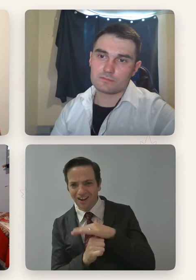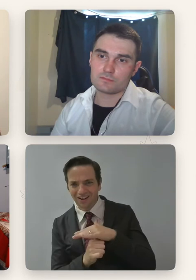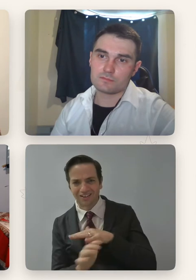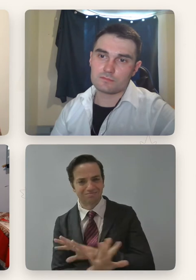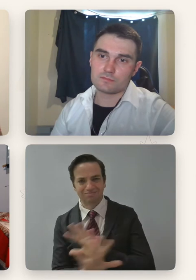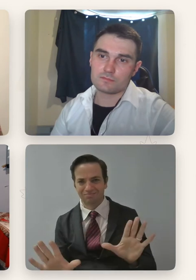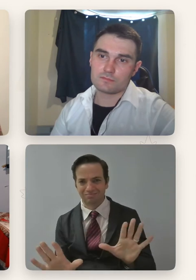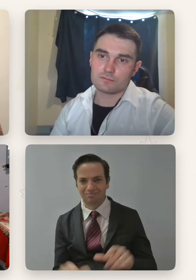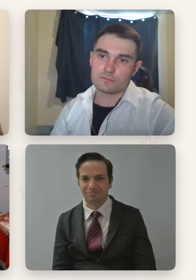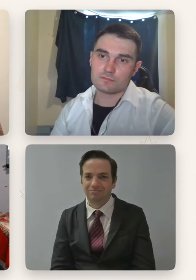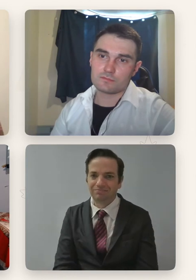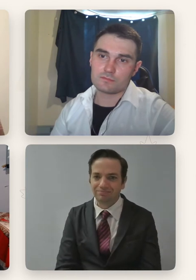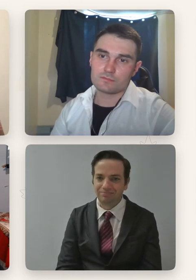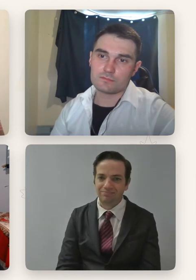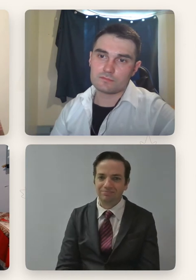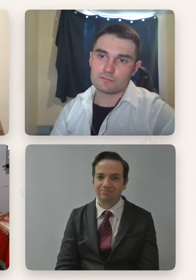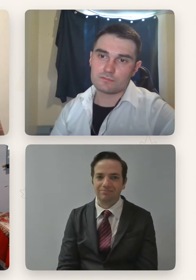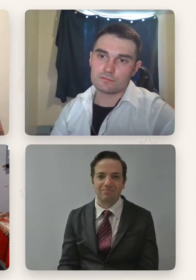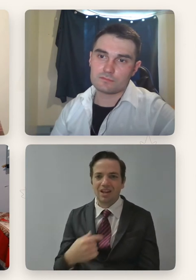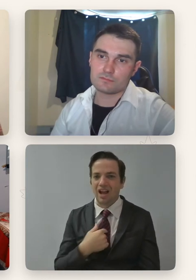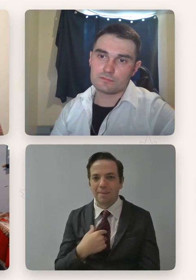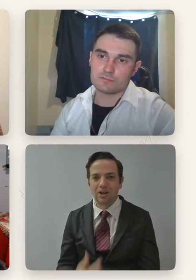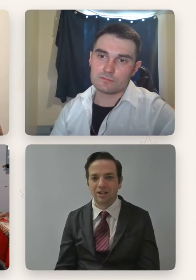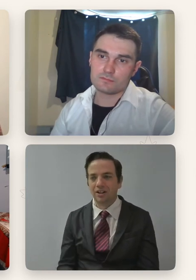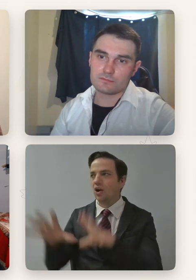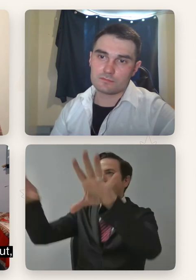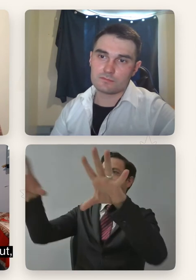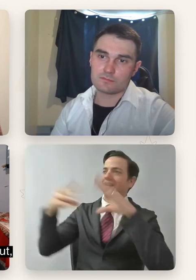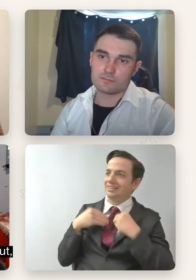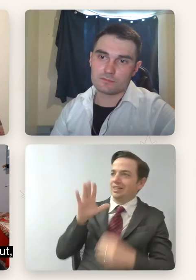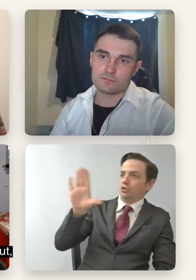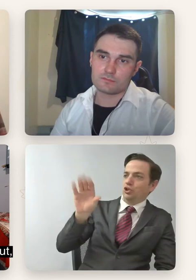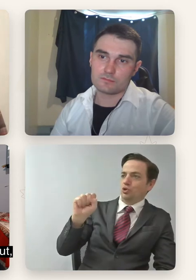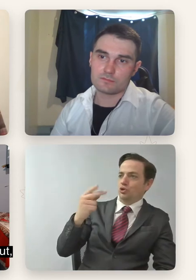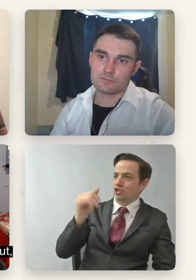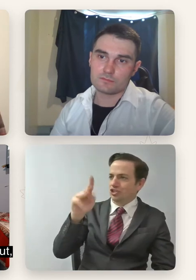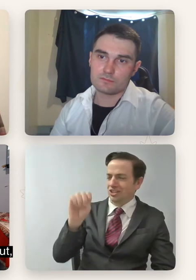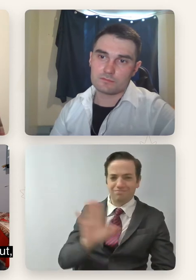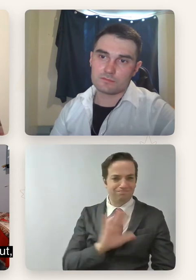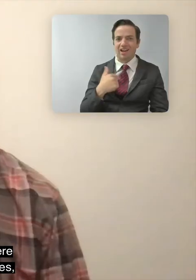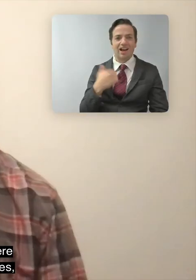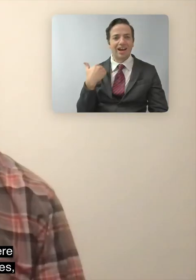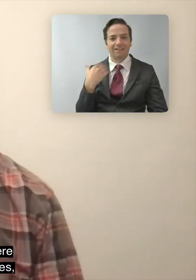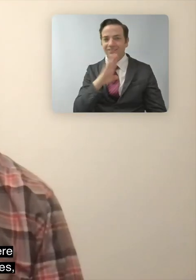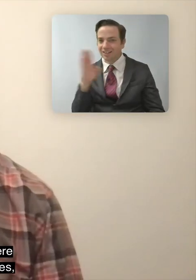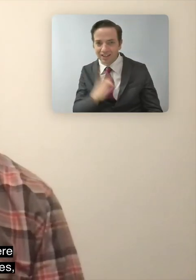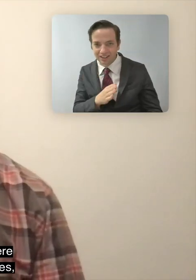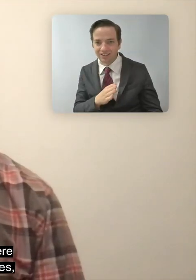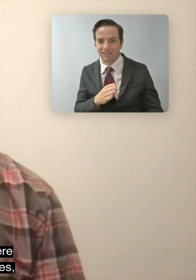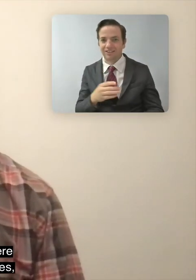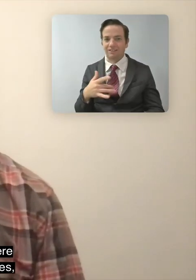you know, be filled with shame that is nothing to be shameful about, you know? So I think